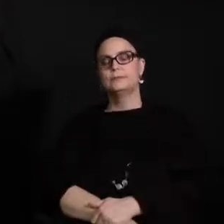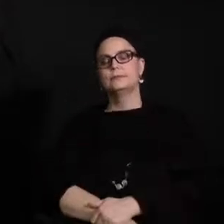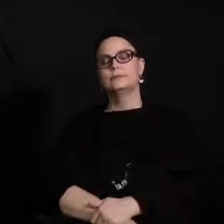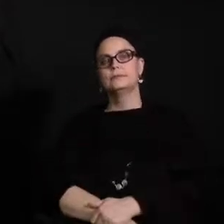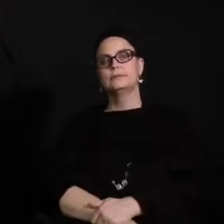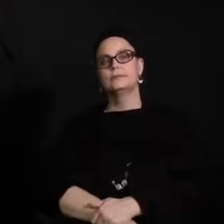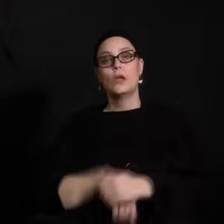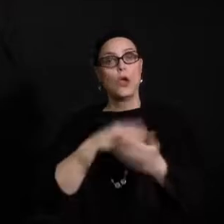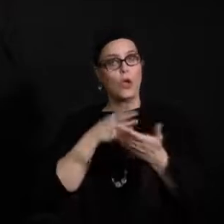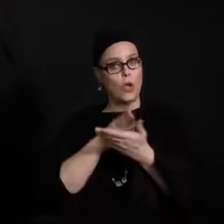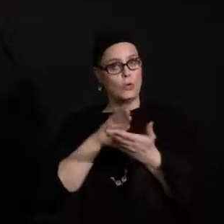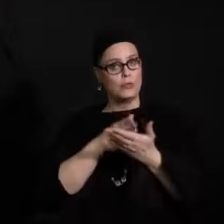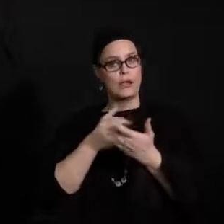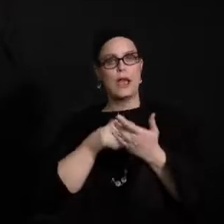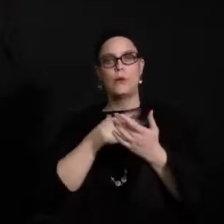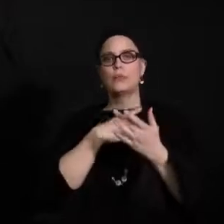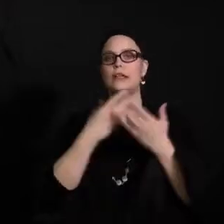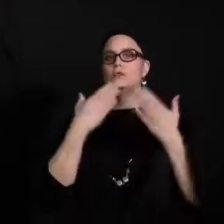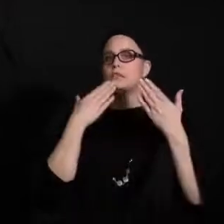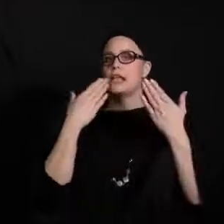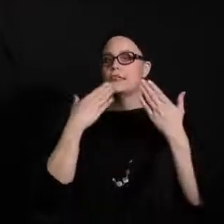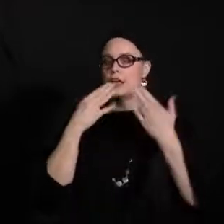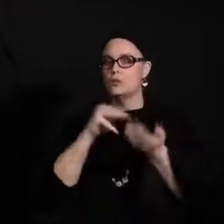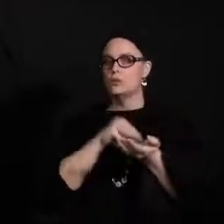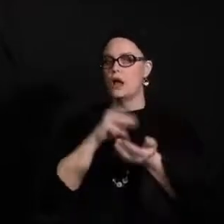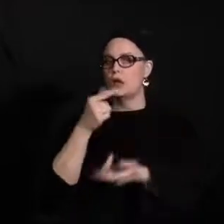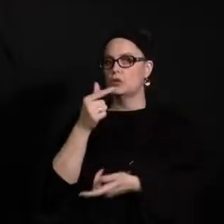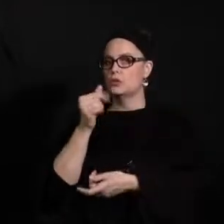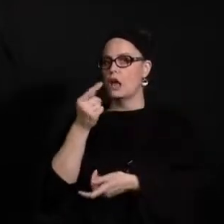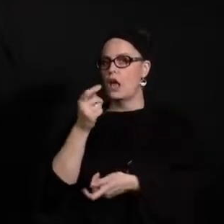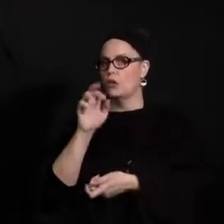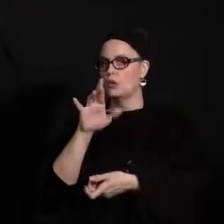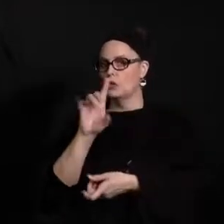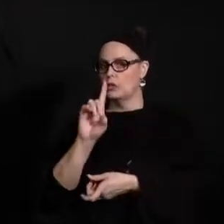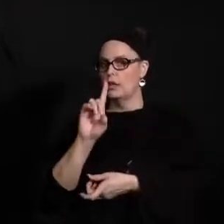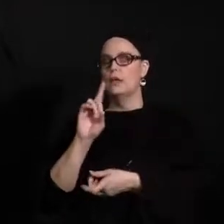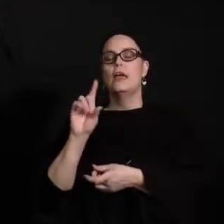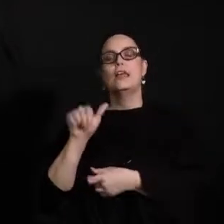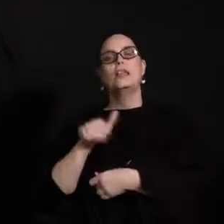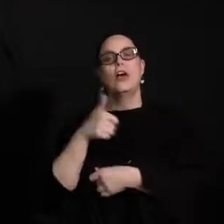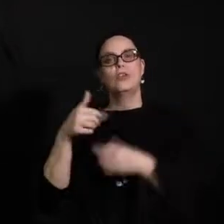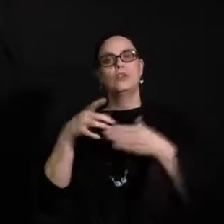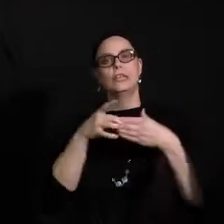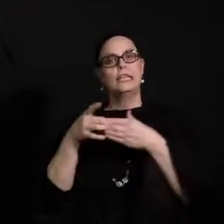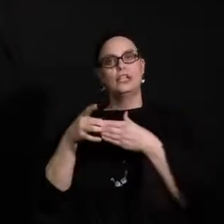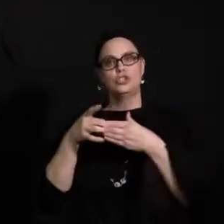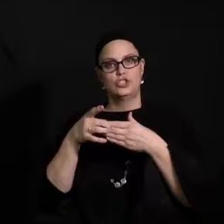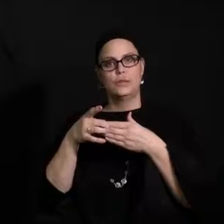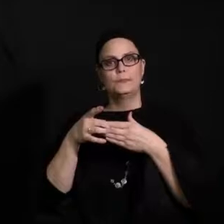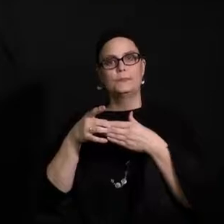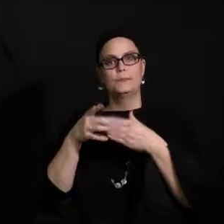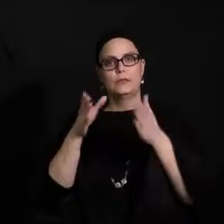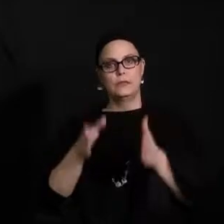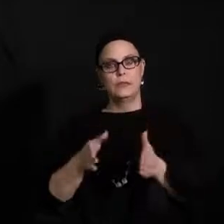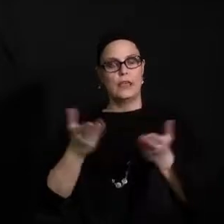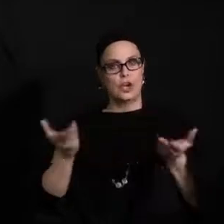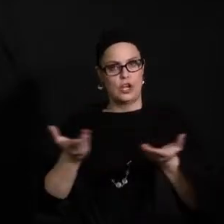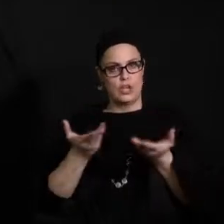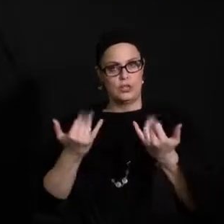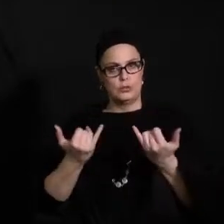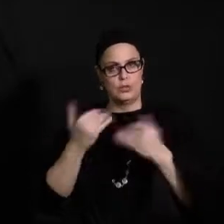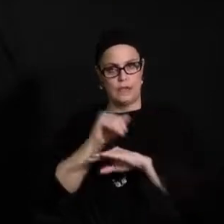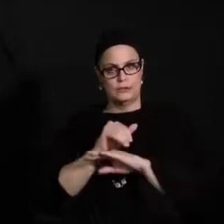All right. I'd like to say thank you to Dr. Gothard, as well as all the other members of the leadership who are here this evening.